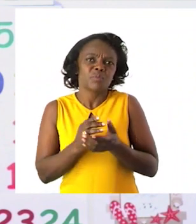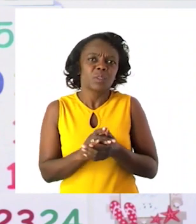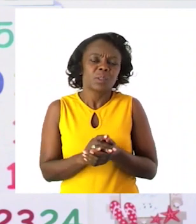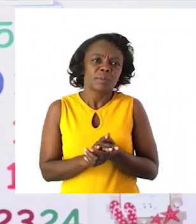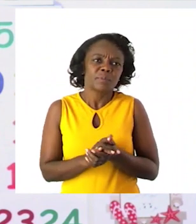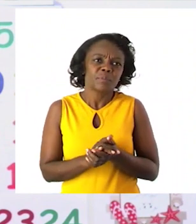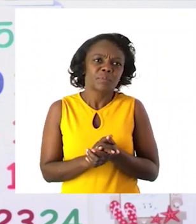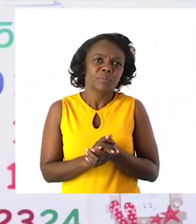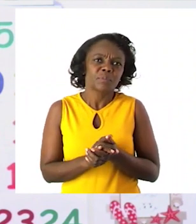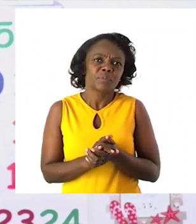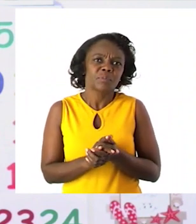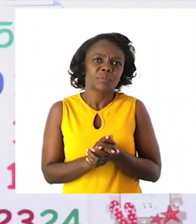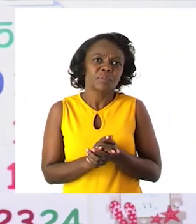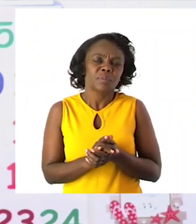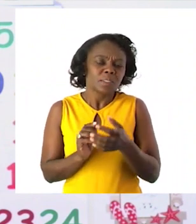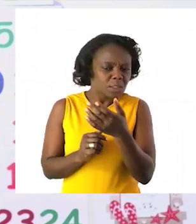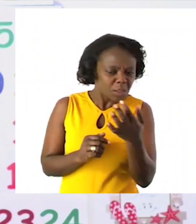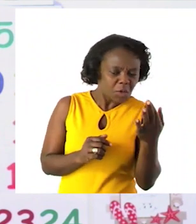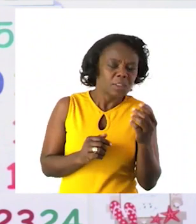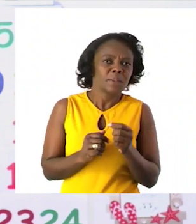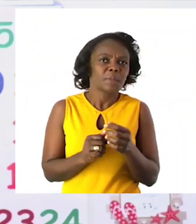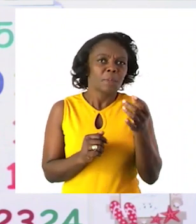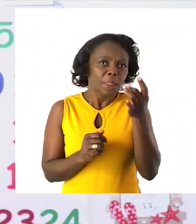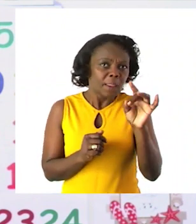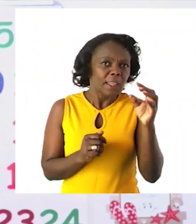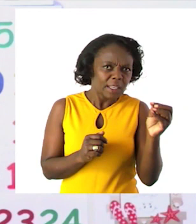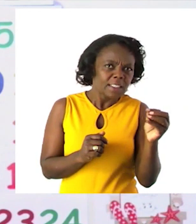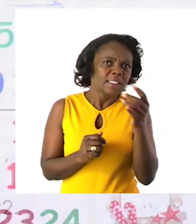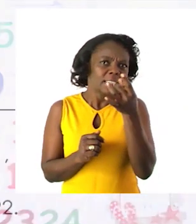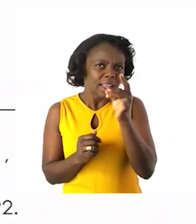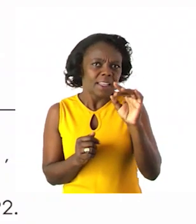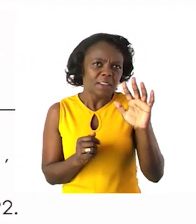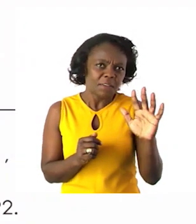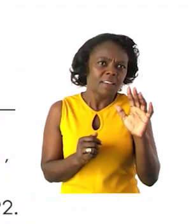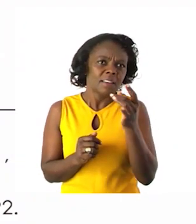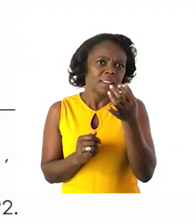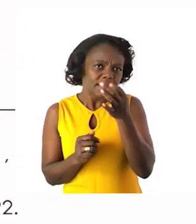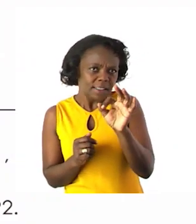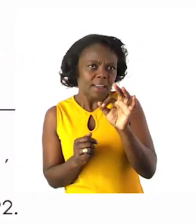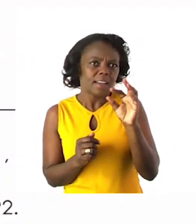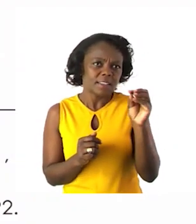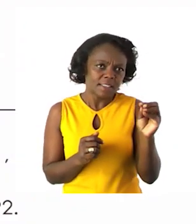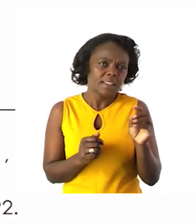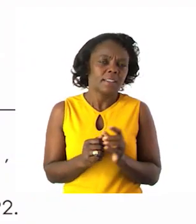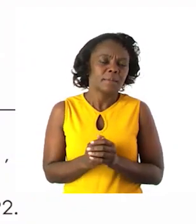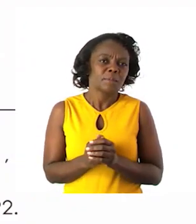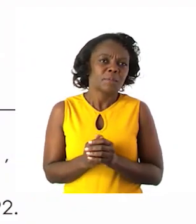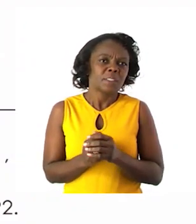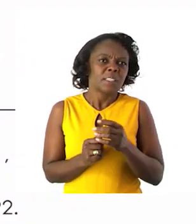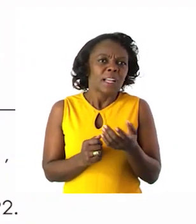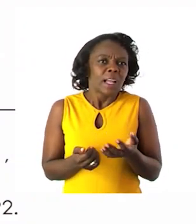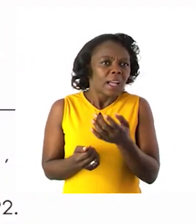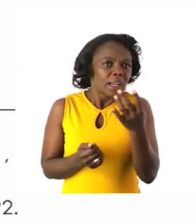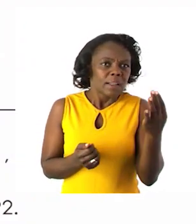think they are counting in? They are counting from 8? 85? 90? What do you think they are counting in? Very